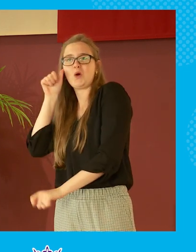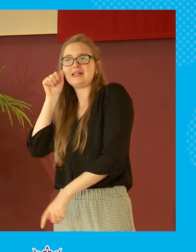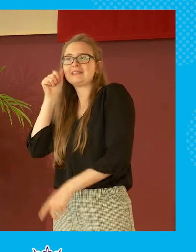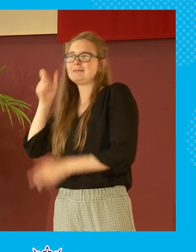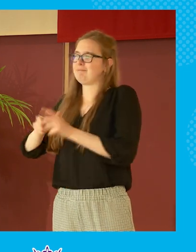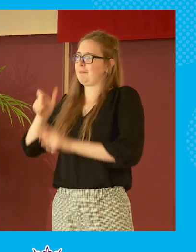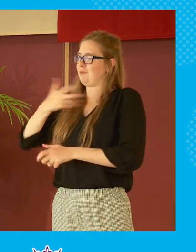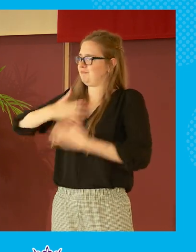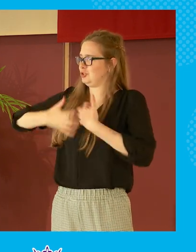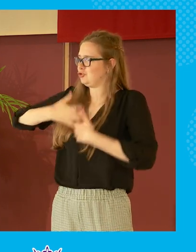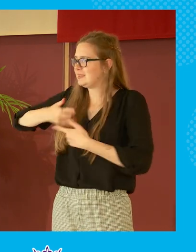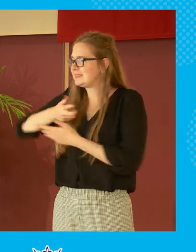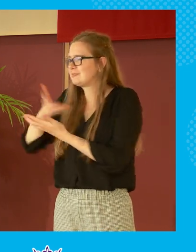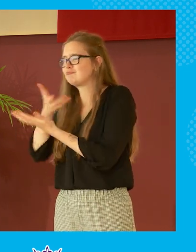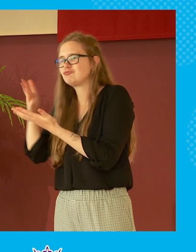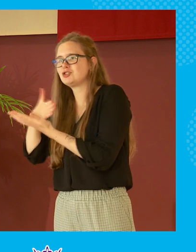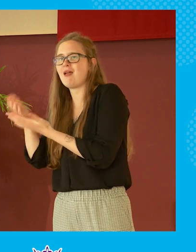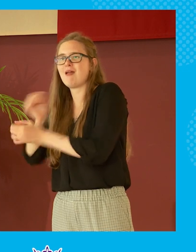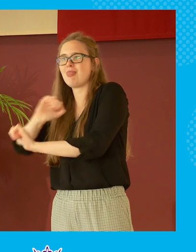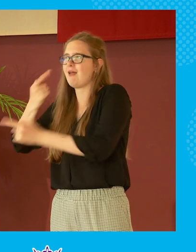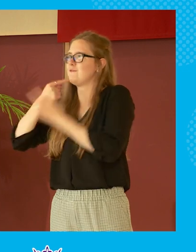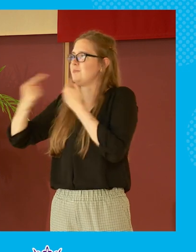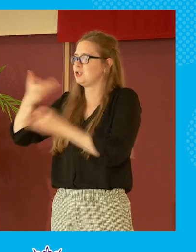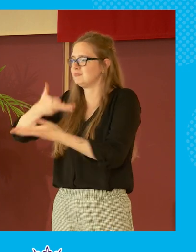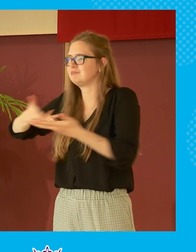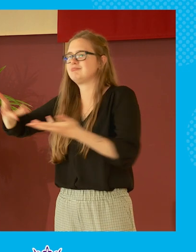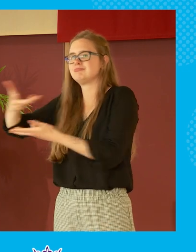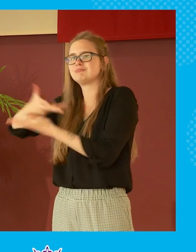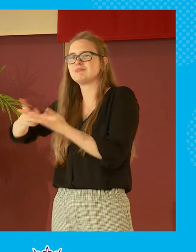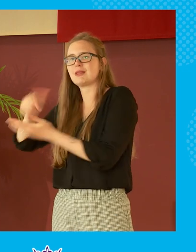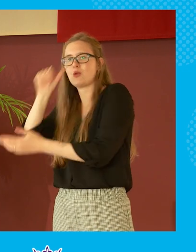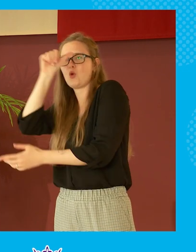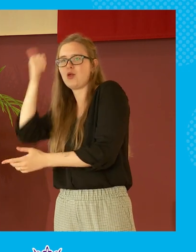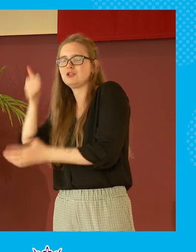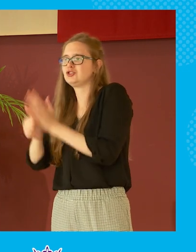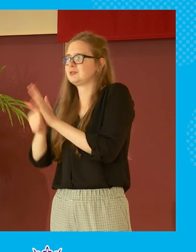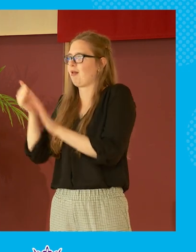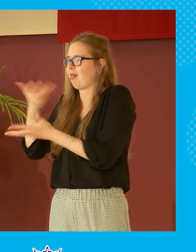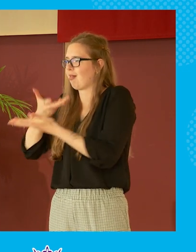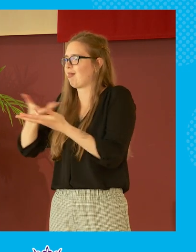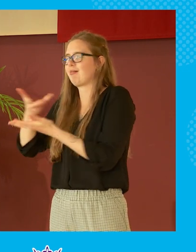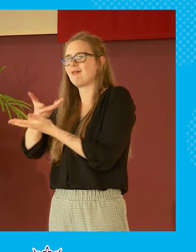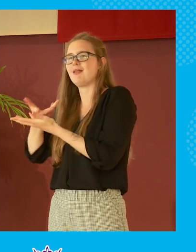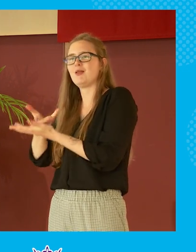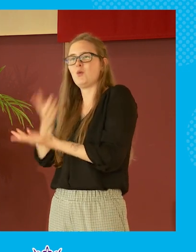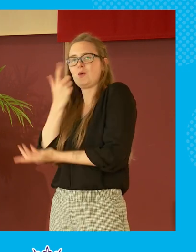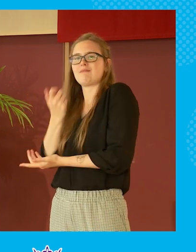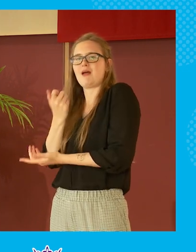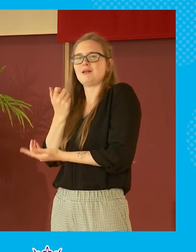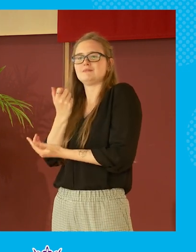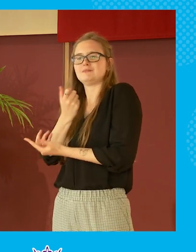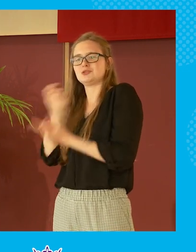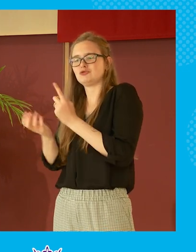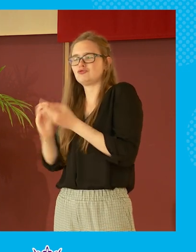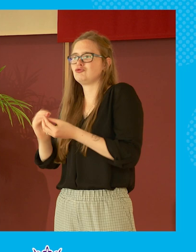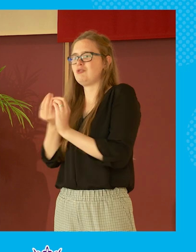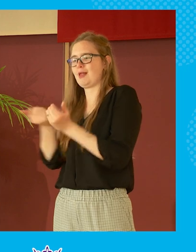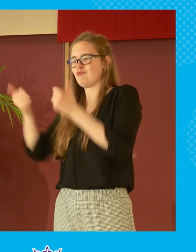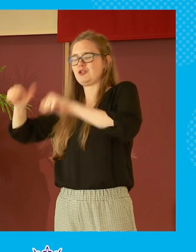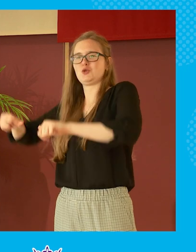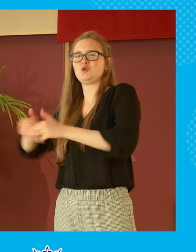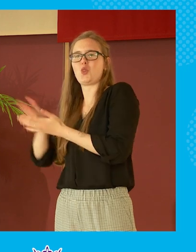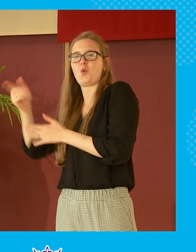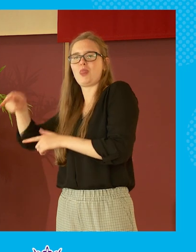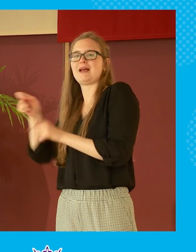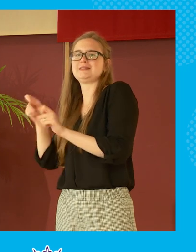are interested in where they share information and knowledge and expertise and and we get to resolution on some of those issues issues